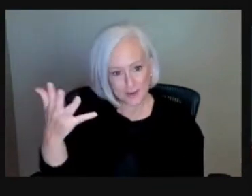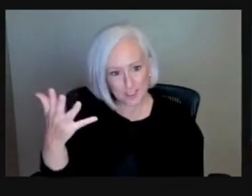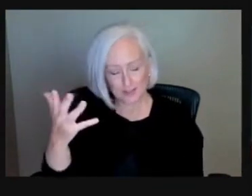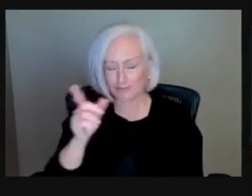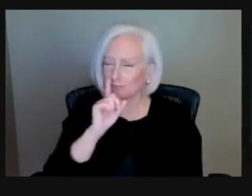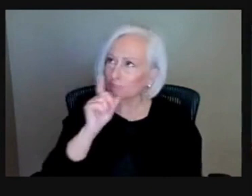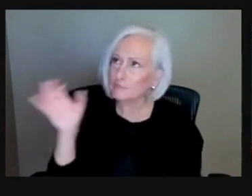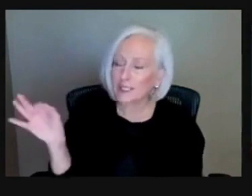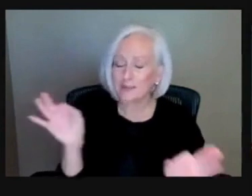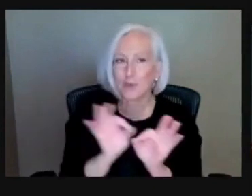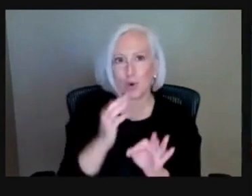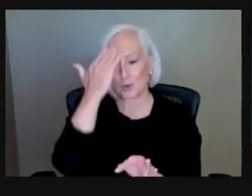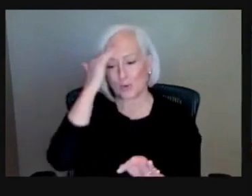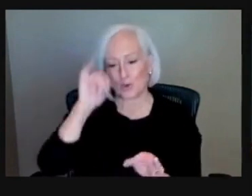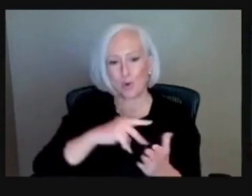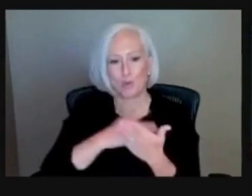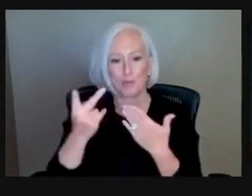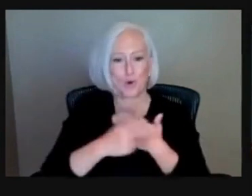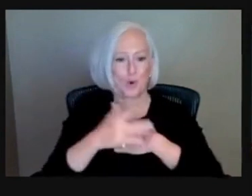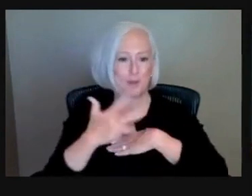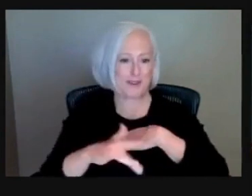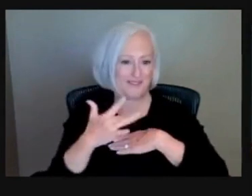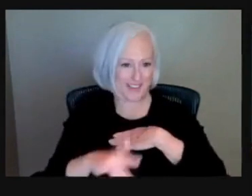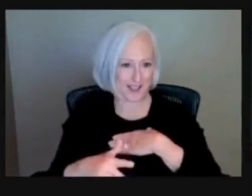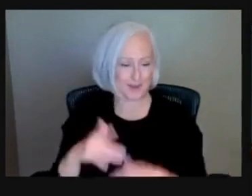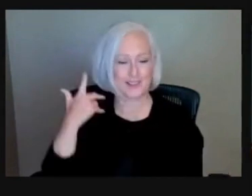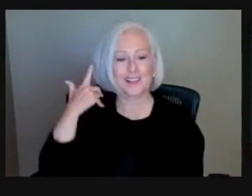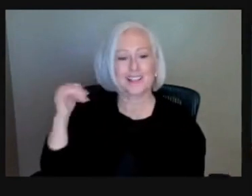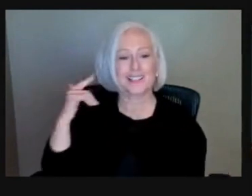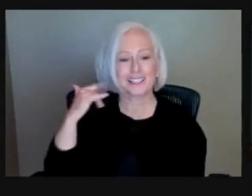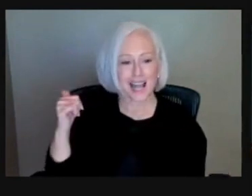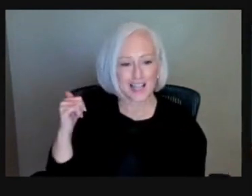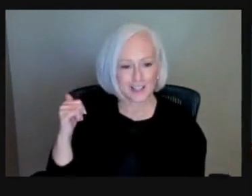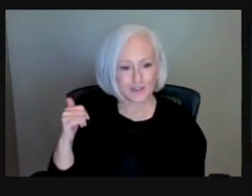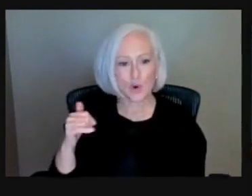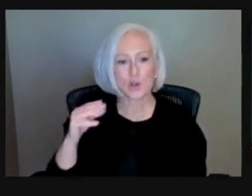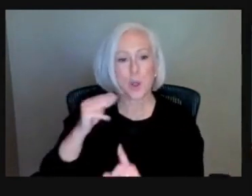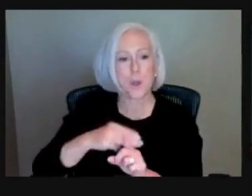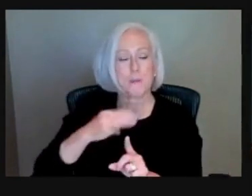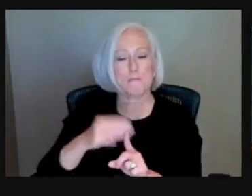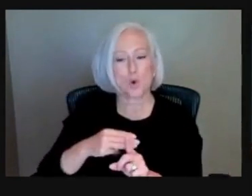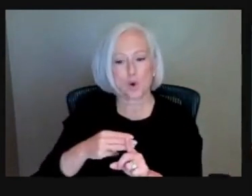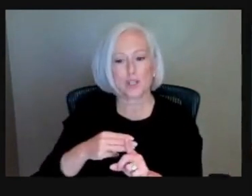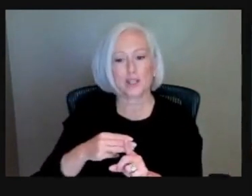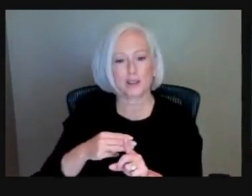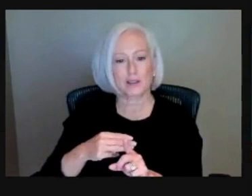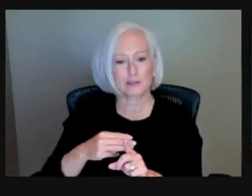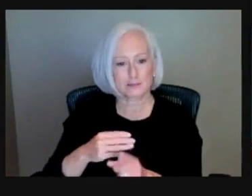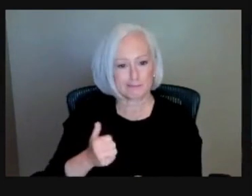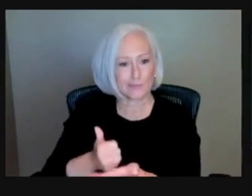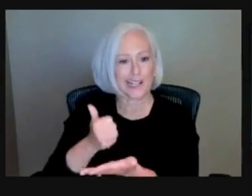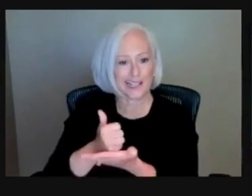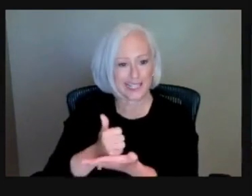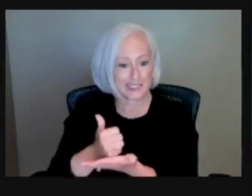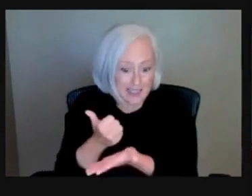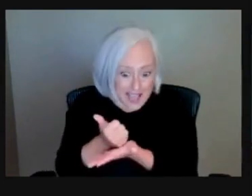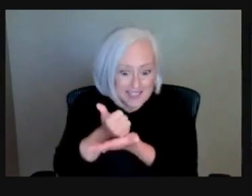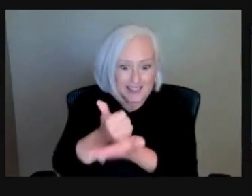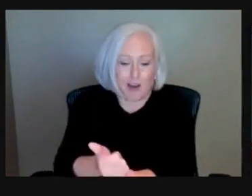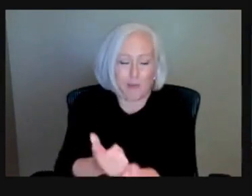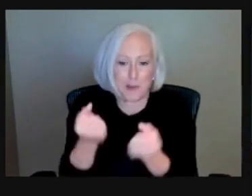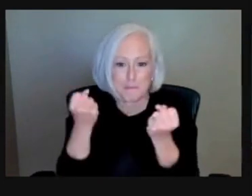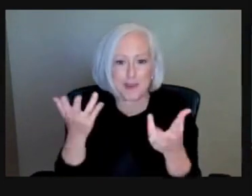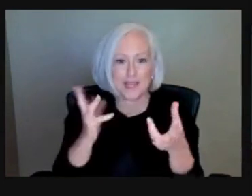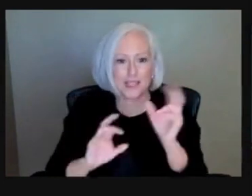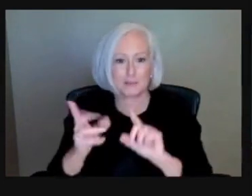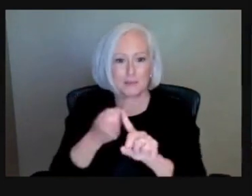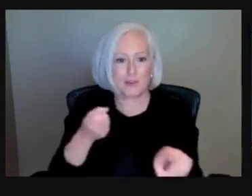this program is available. The California Mortgage Relief has been able to already help quite a few Californians. It is programs that are available